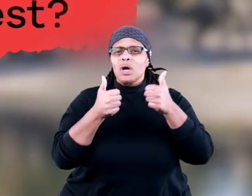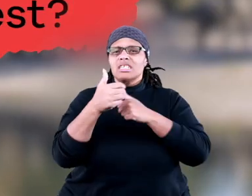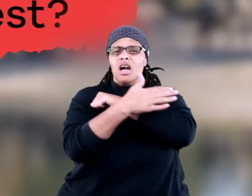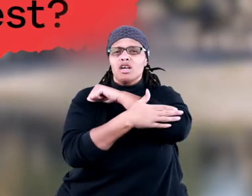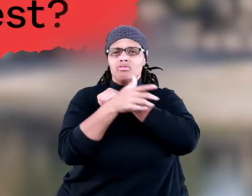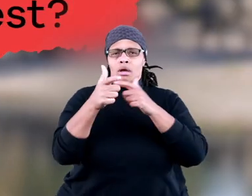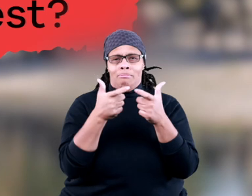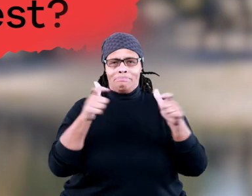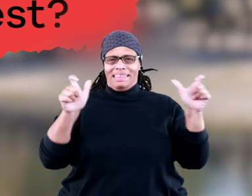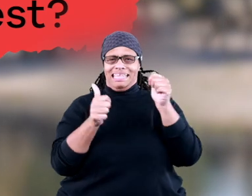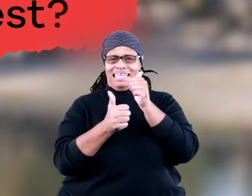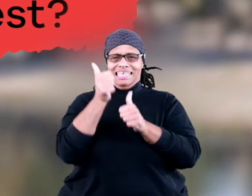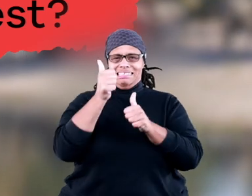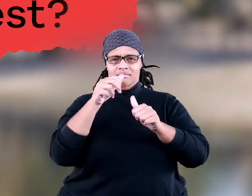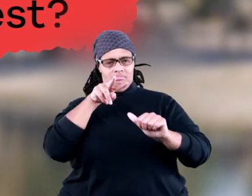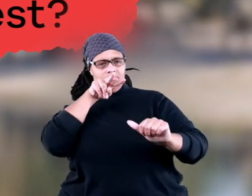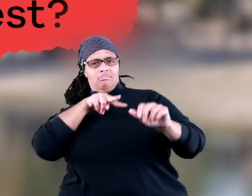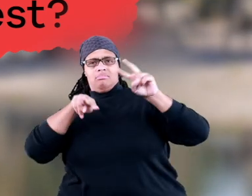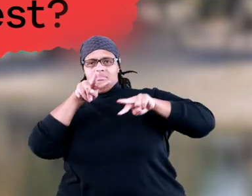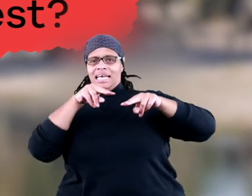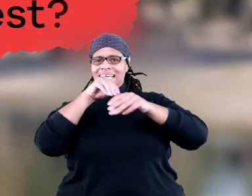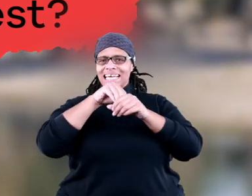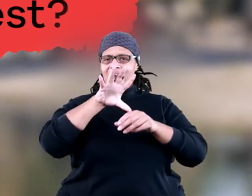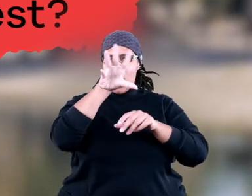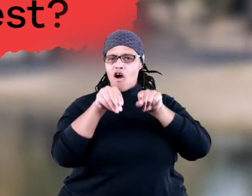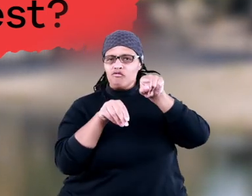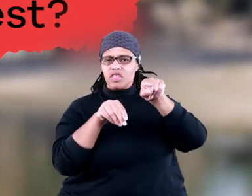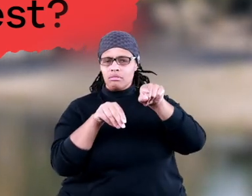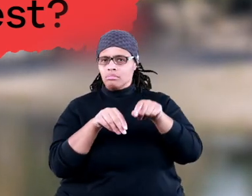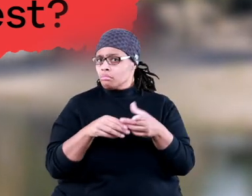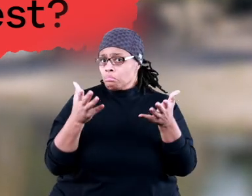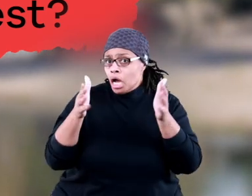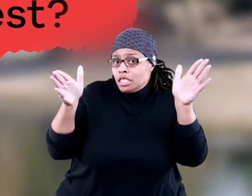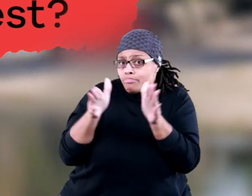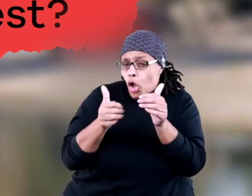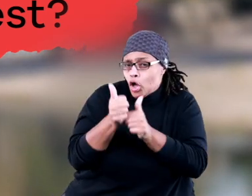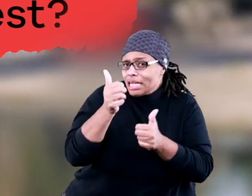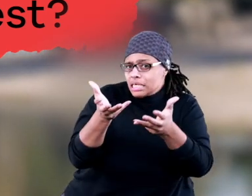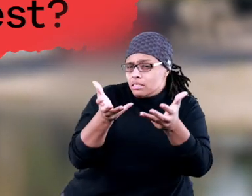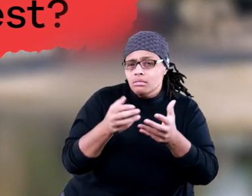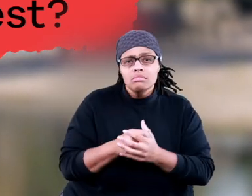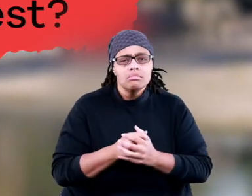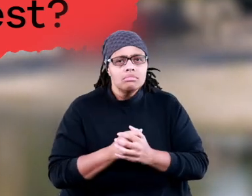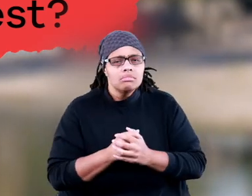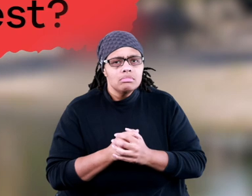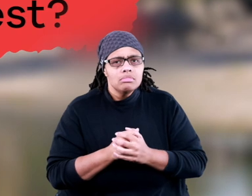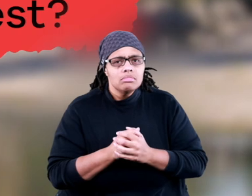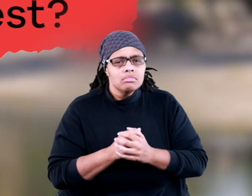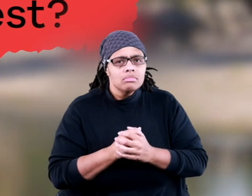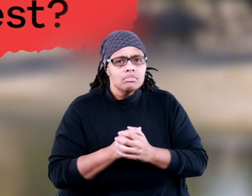Which country is the biggest by area in Africa? Which is the smallest?